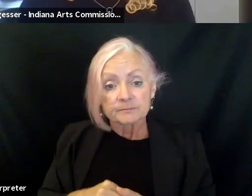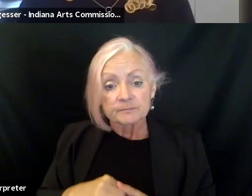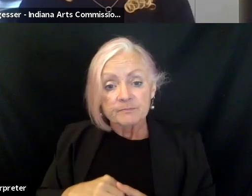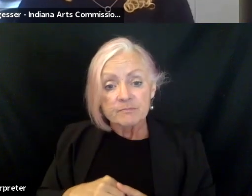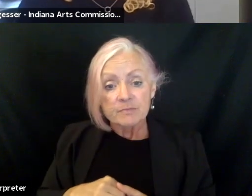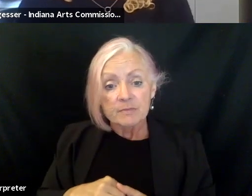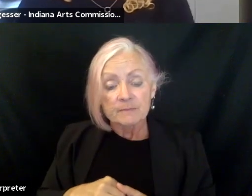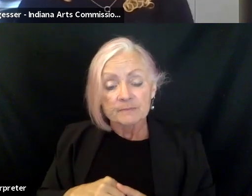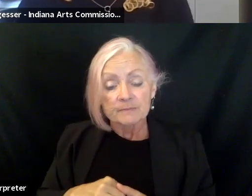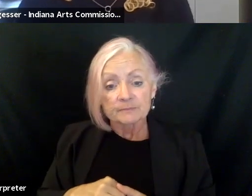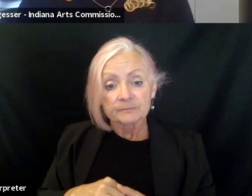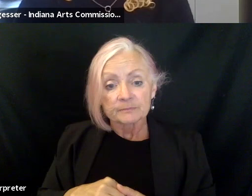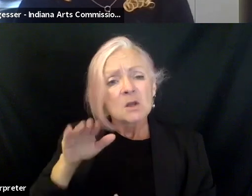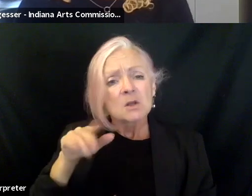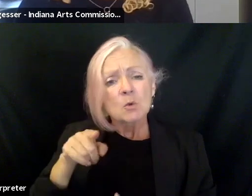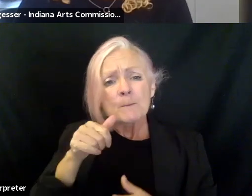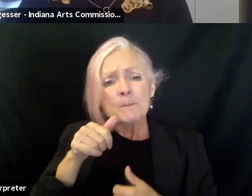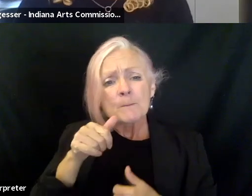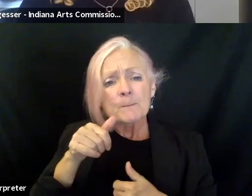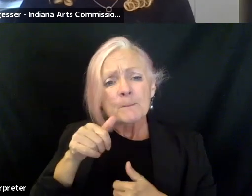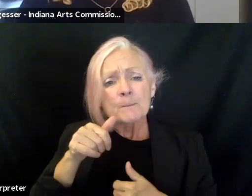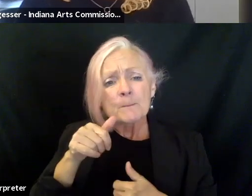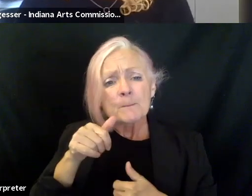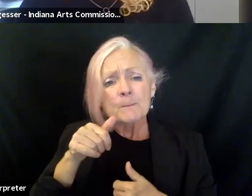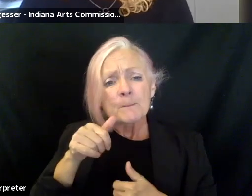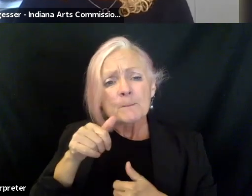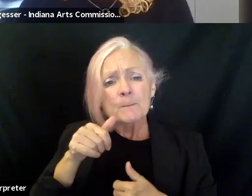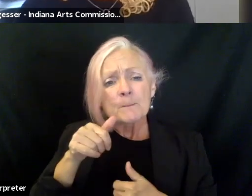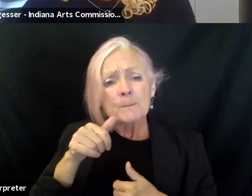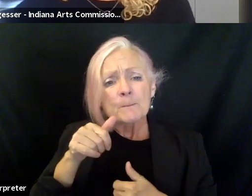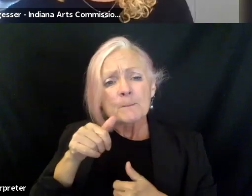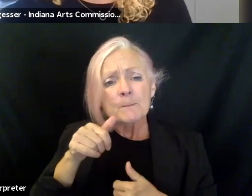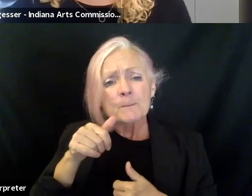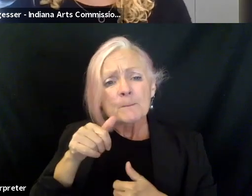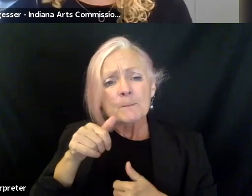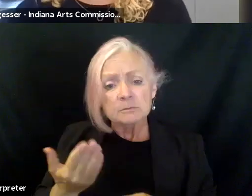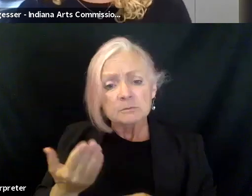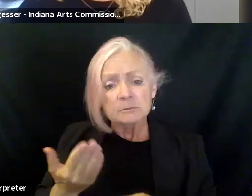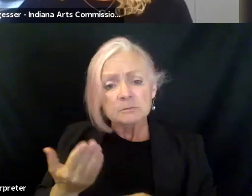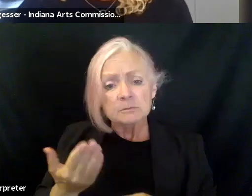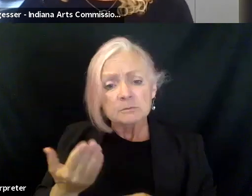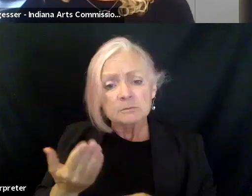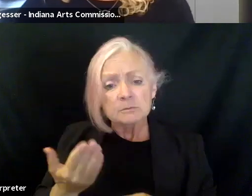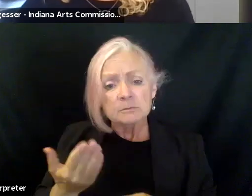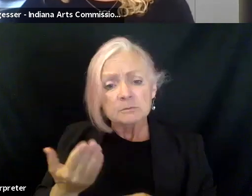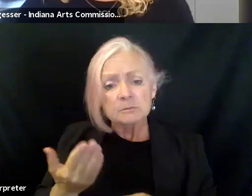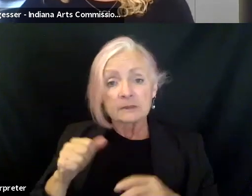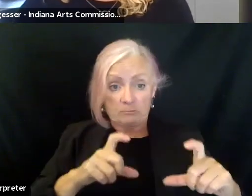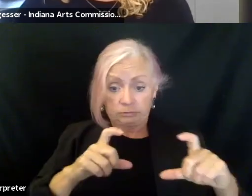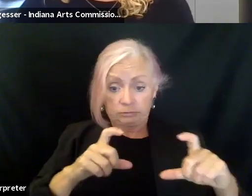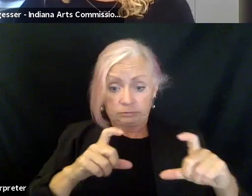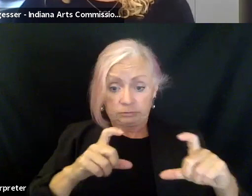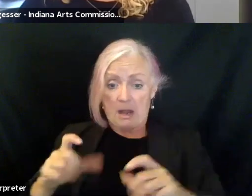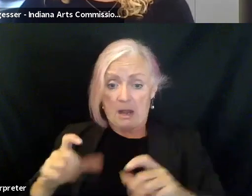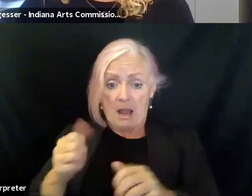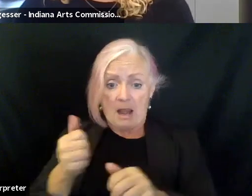Uh, as you mentioned, yes, the, the, the application is either in Spanish, it's in Spanish and English as well. So, um,